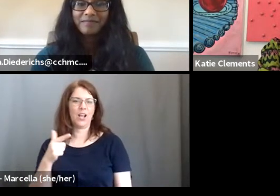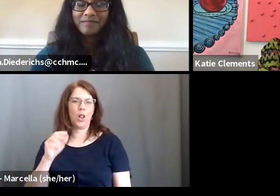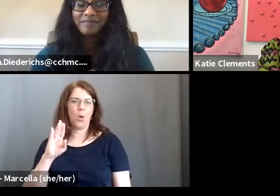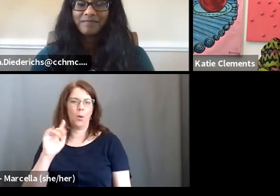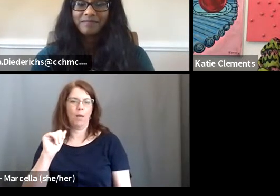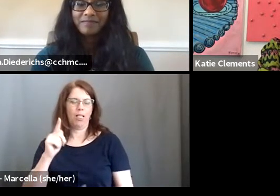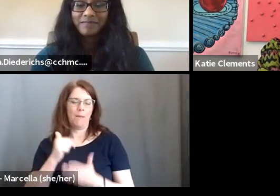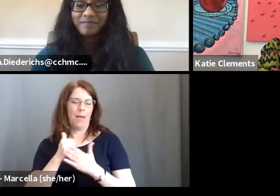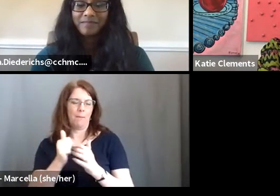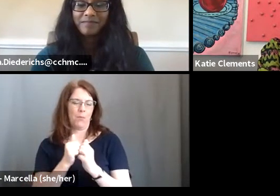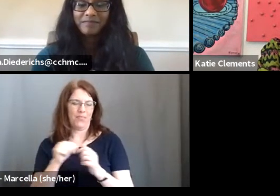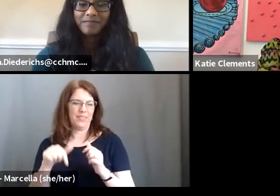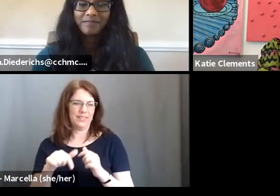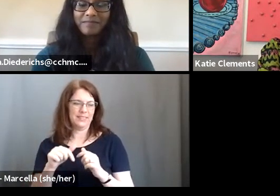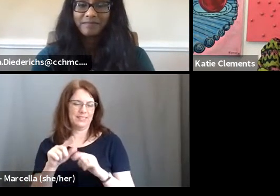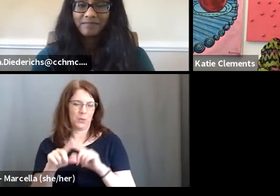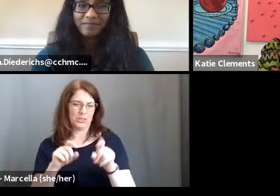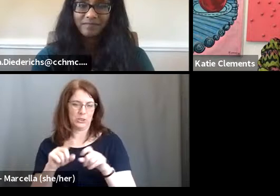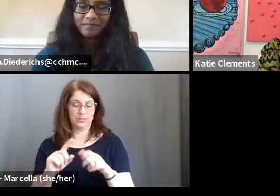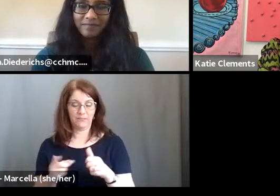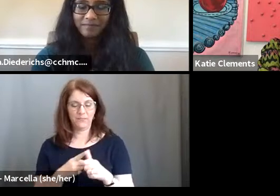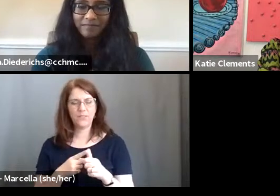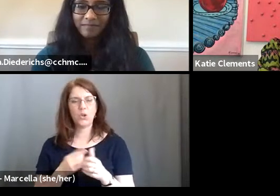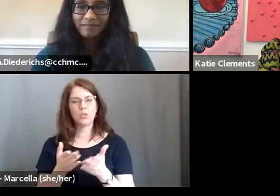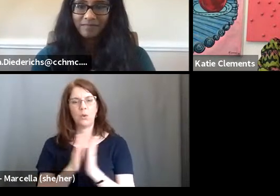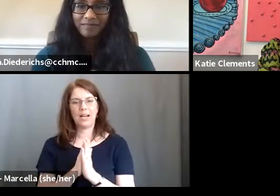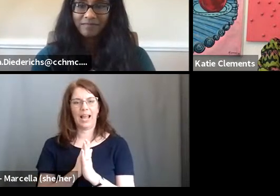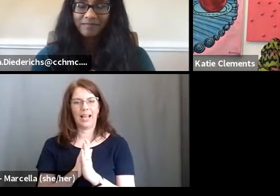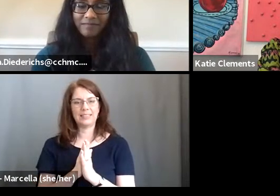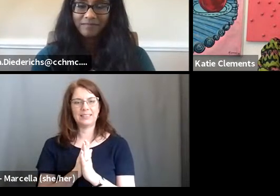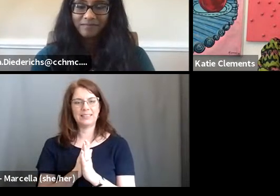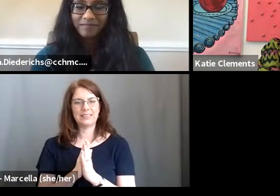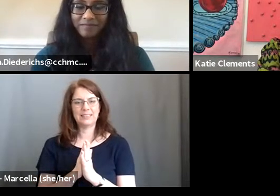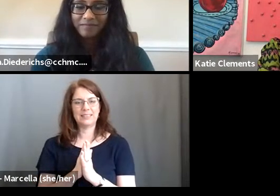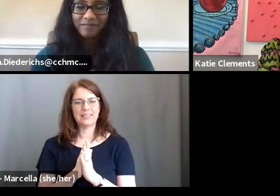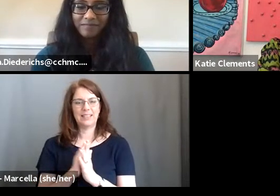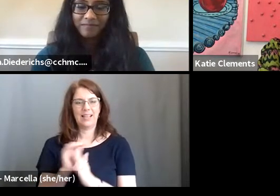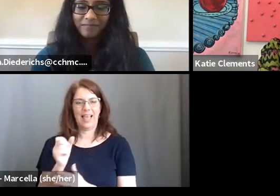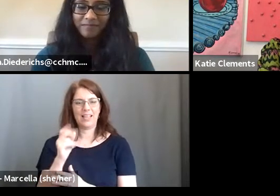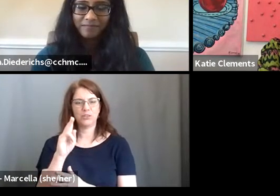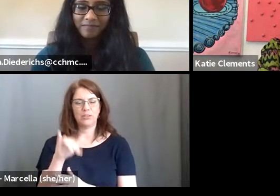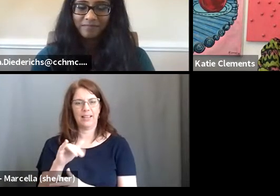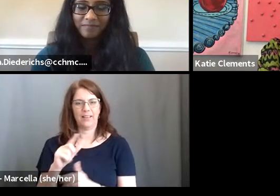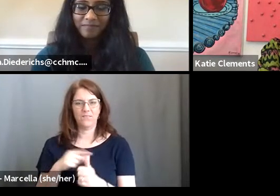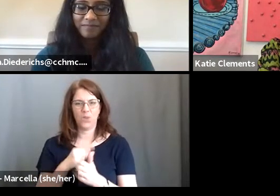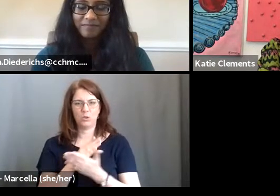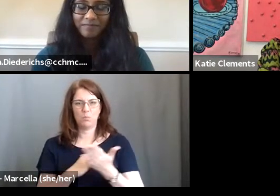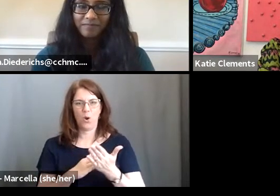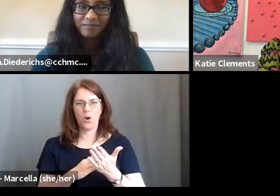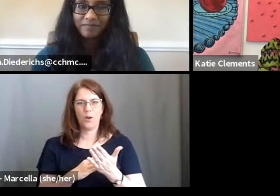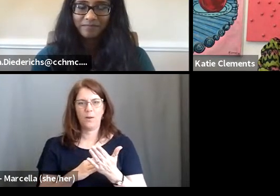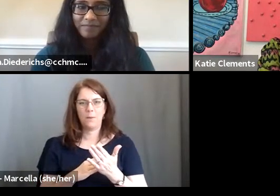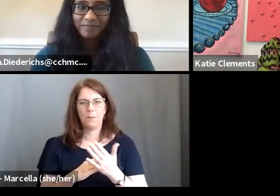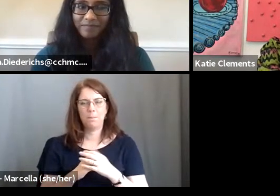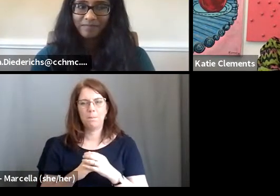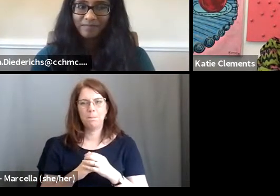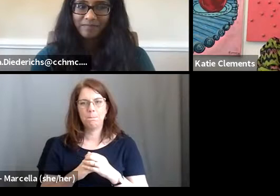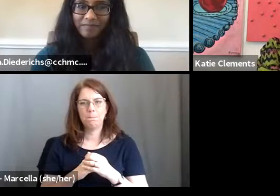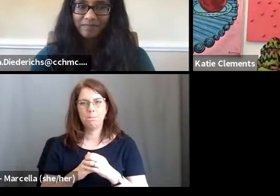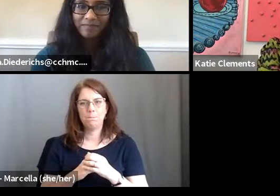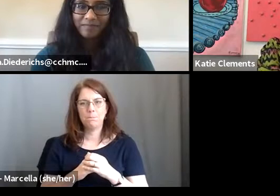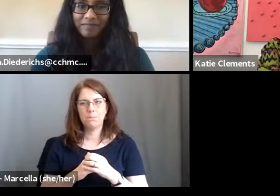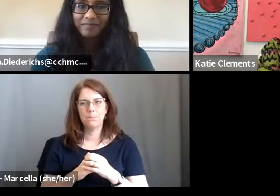these questions. Um, first off, I want to ask Ashley's question. Uh, first part, we'll just start there. Um, were